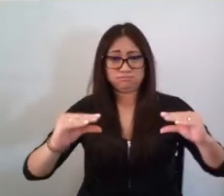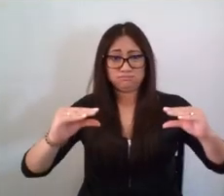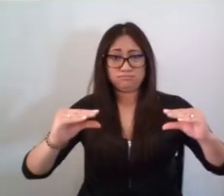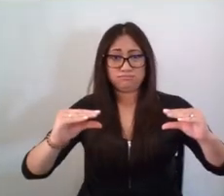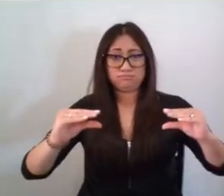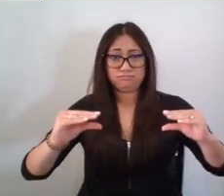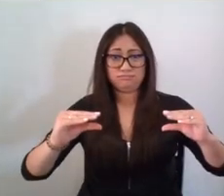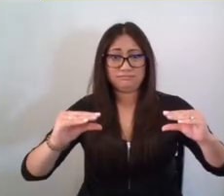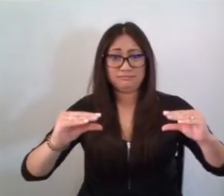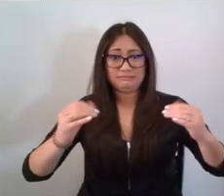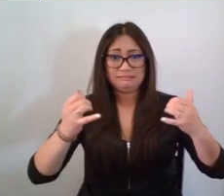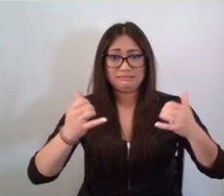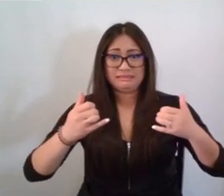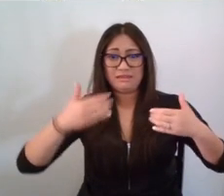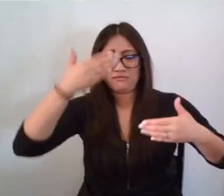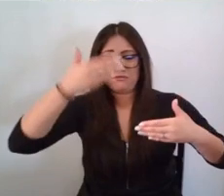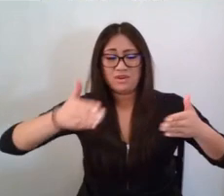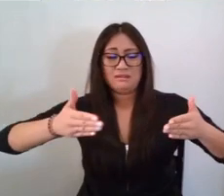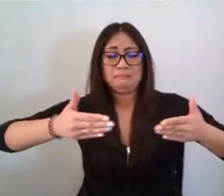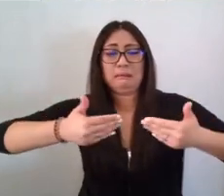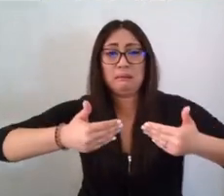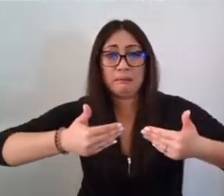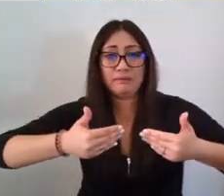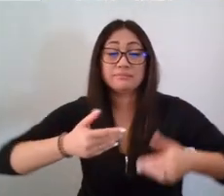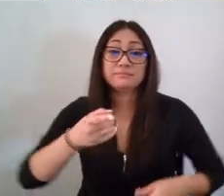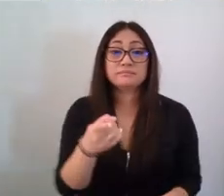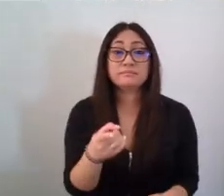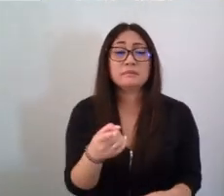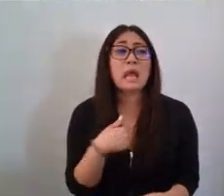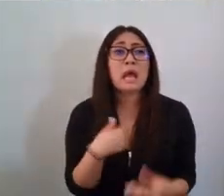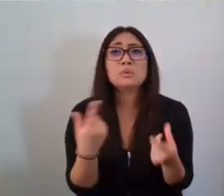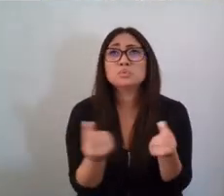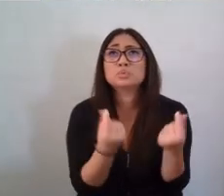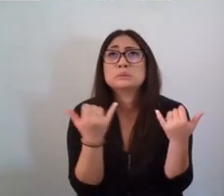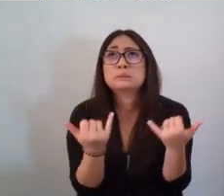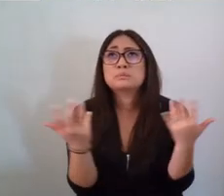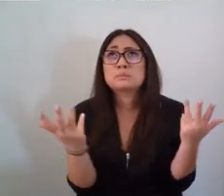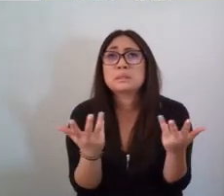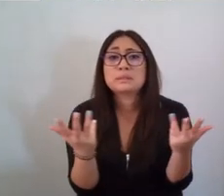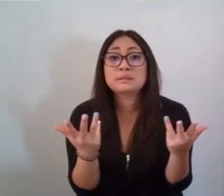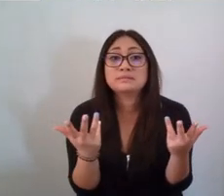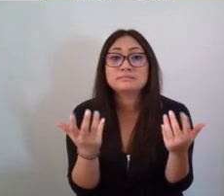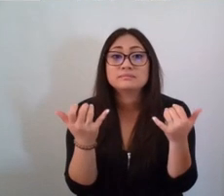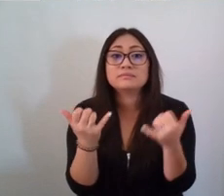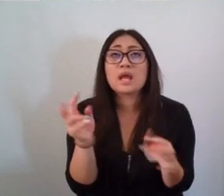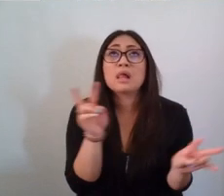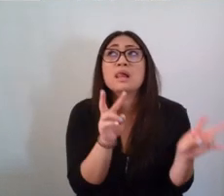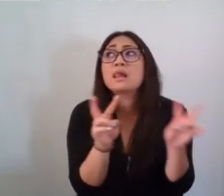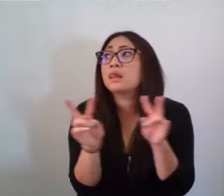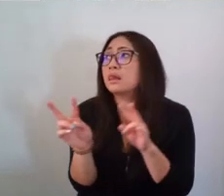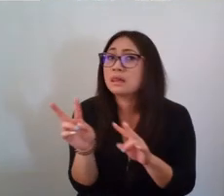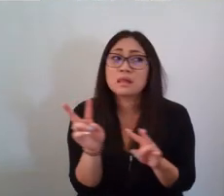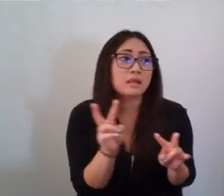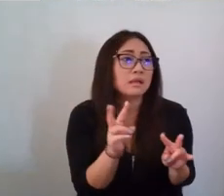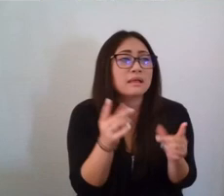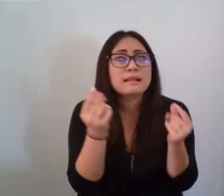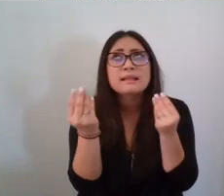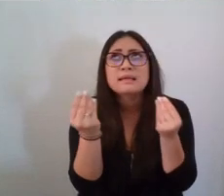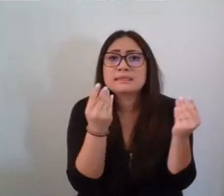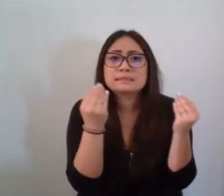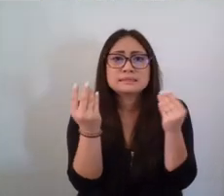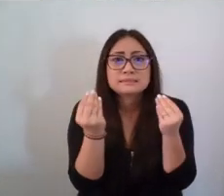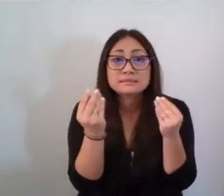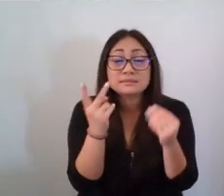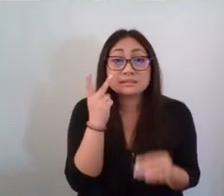What am I going to do now? As he looked around, thinking about what to do, he saw empty cans and